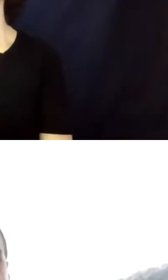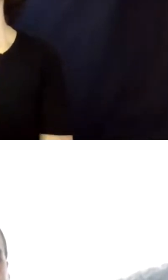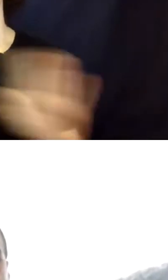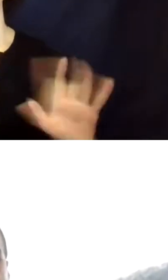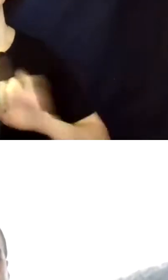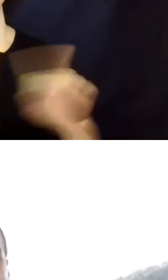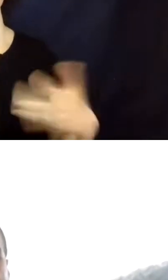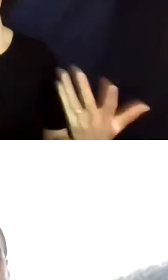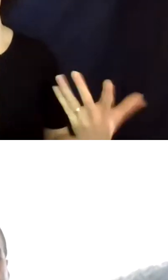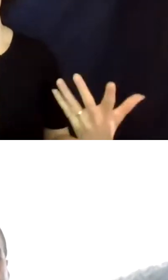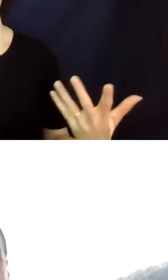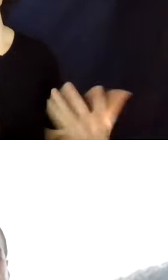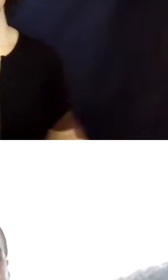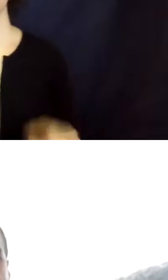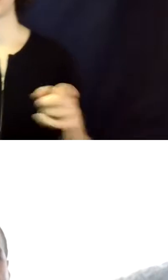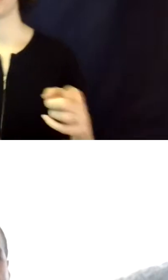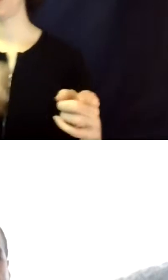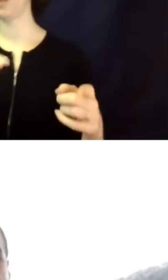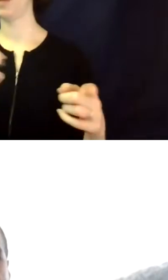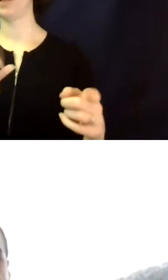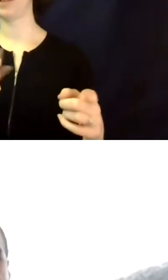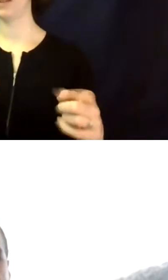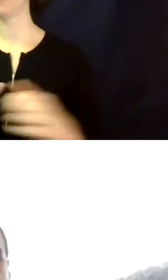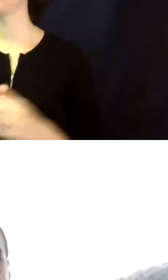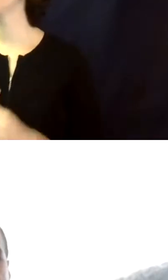So the power of attorney is